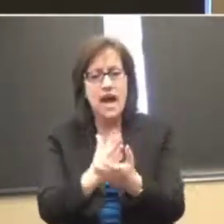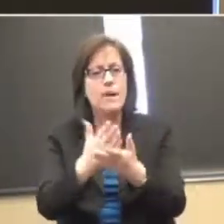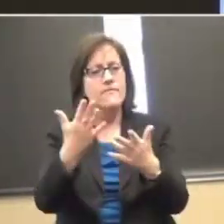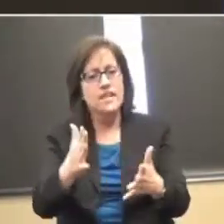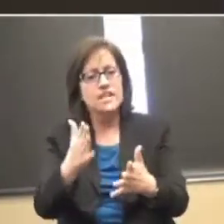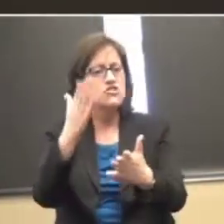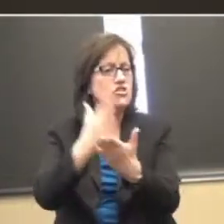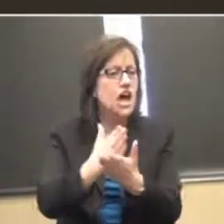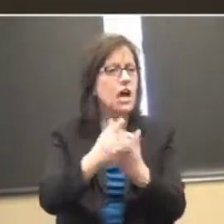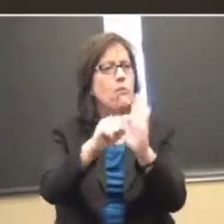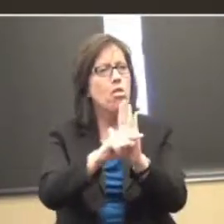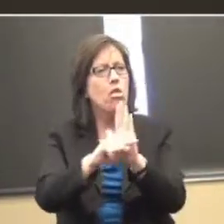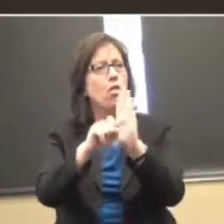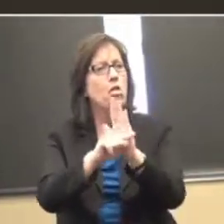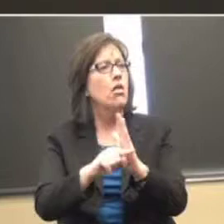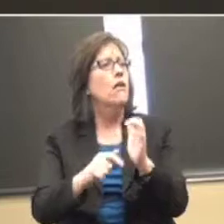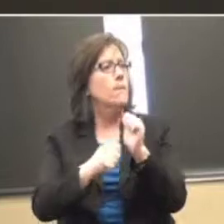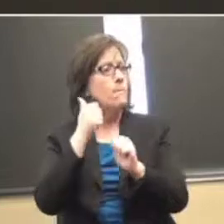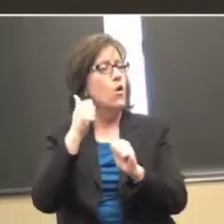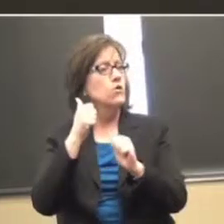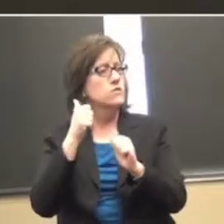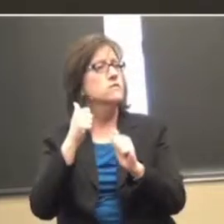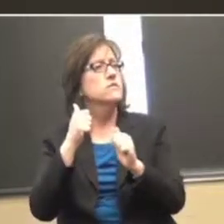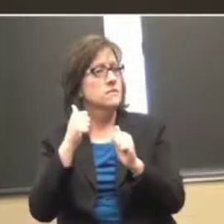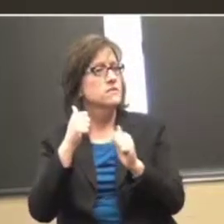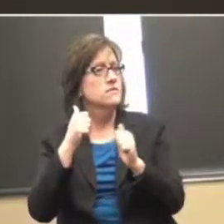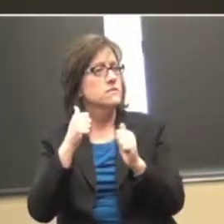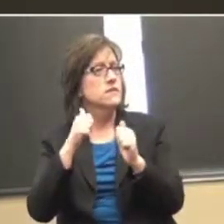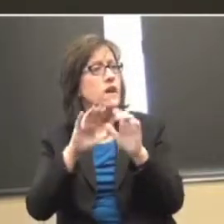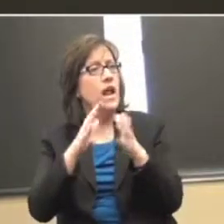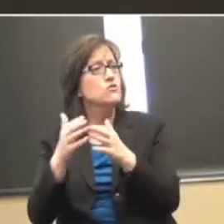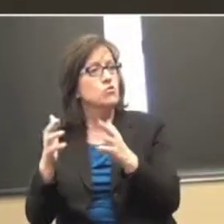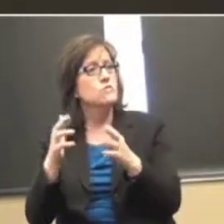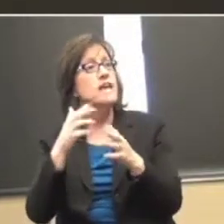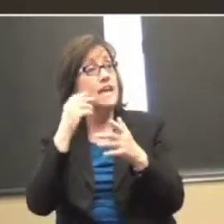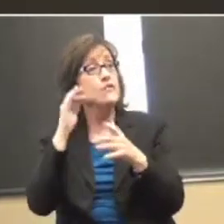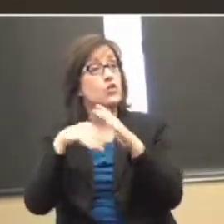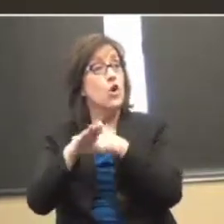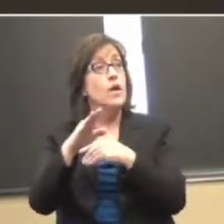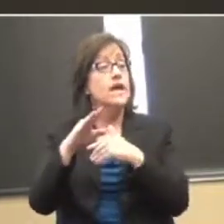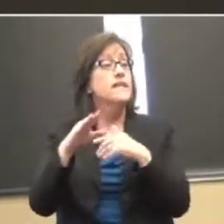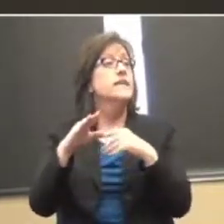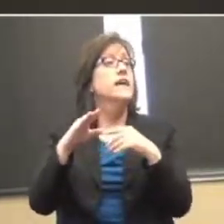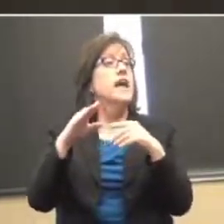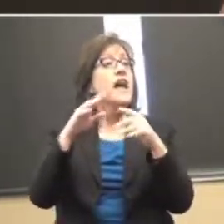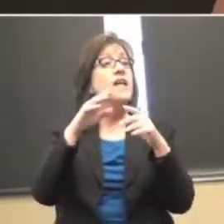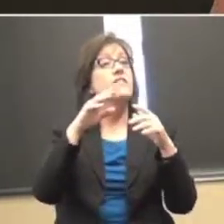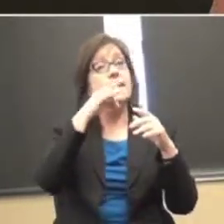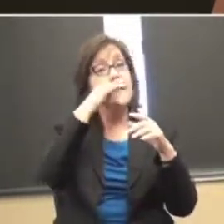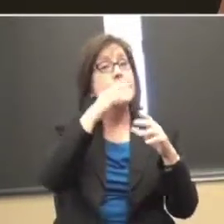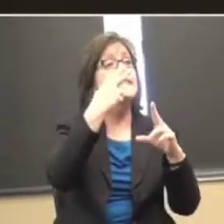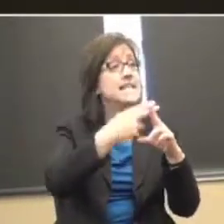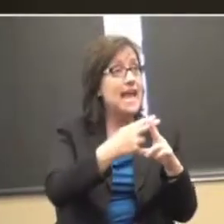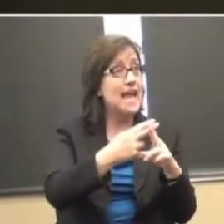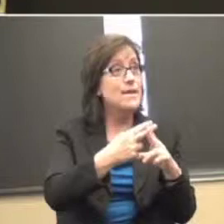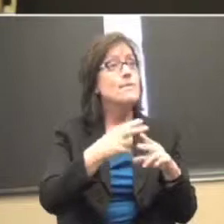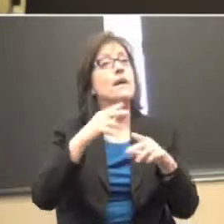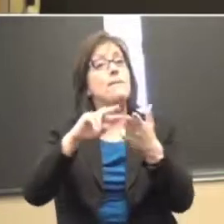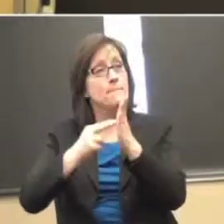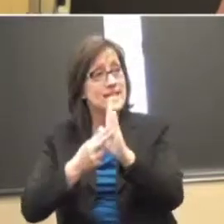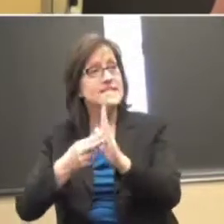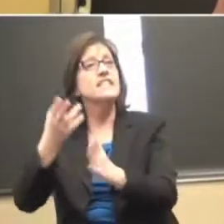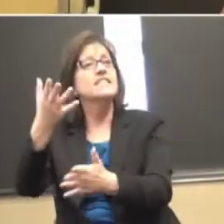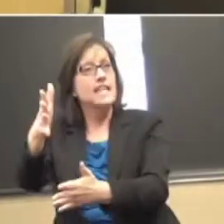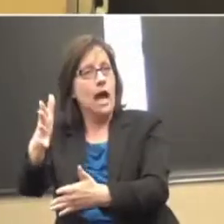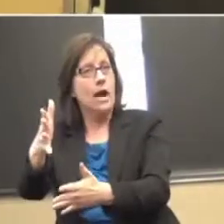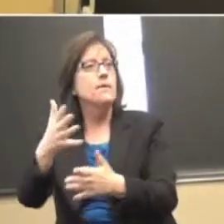you can go into a certain classroom and certain kids' names mean stop it. Right? And the teacher says, Randy, you know it's not because she wants Randy to do something. She wants Randy to stop doing